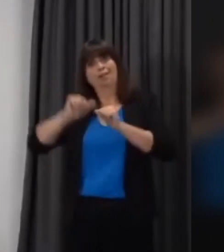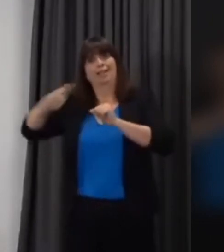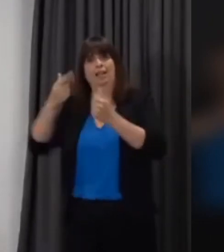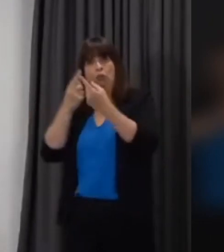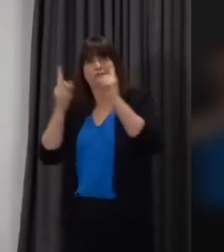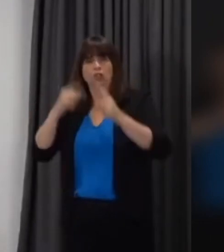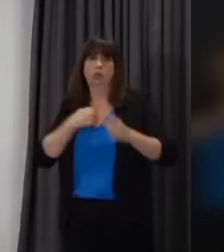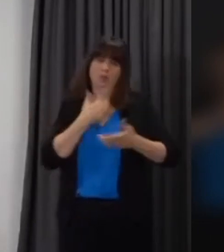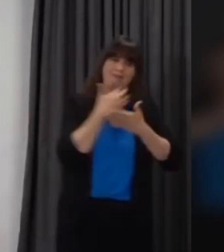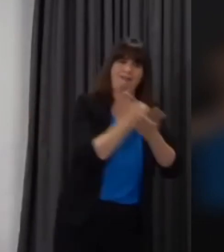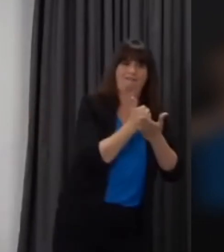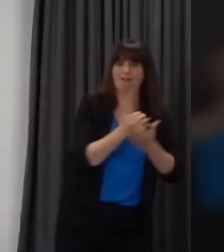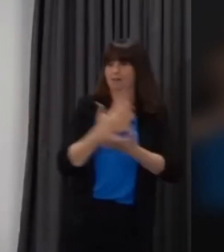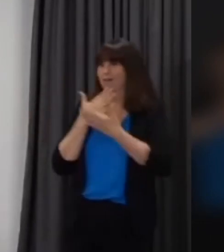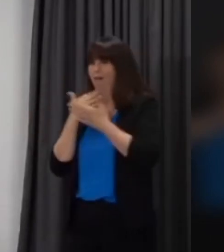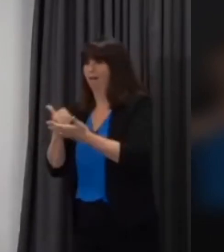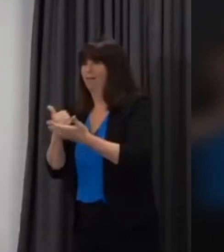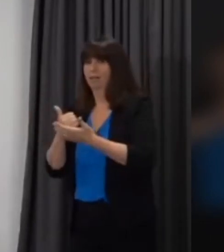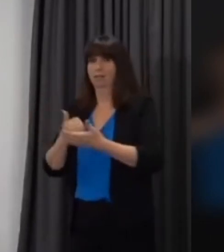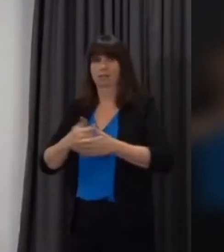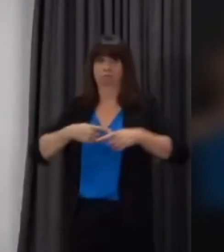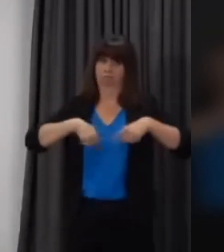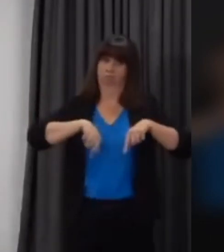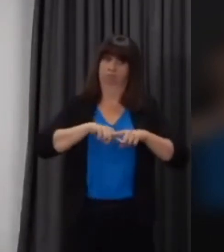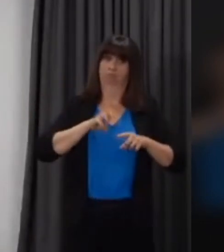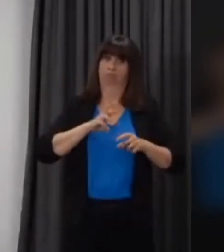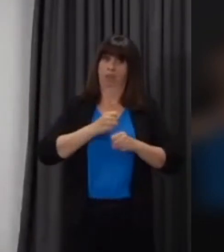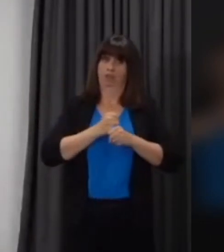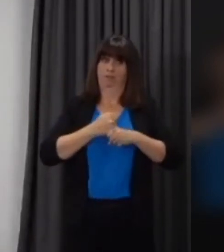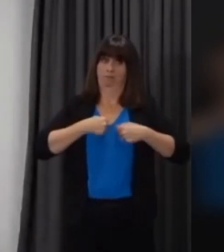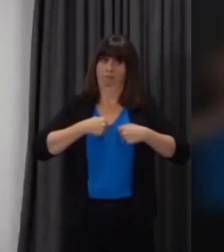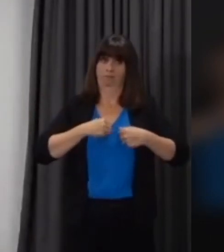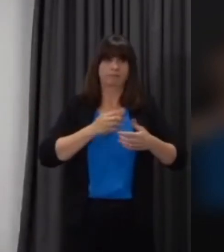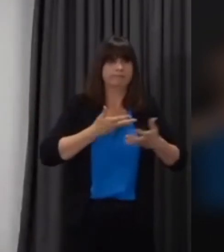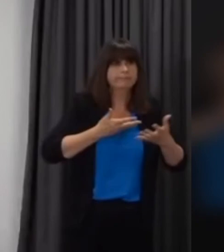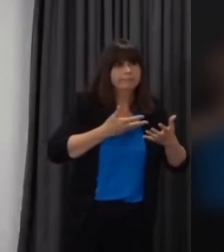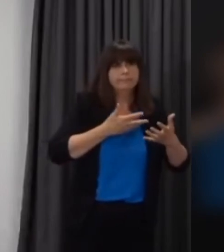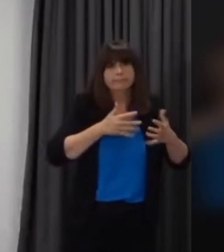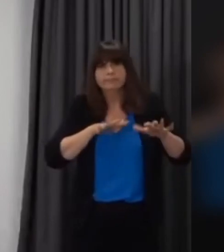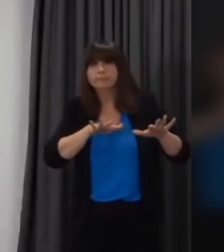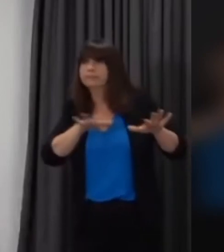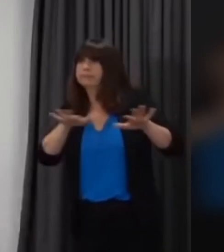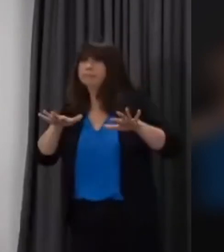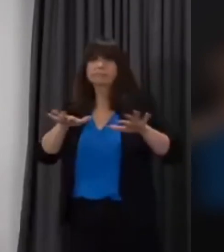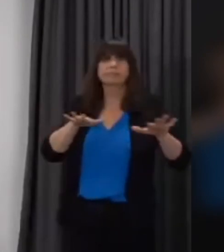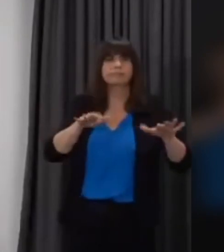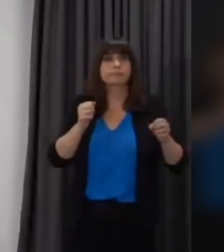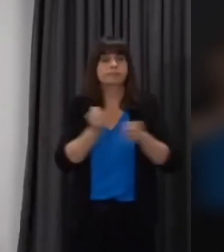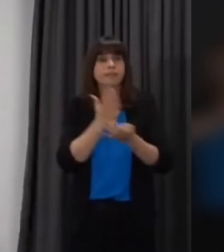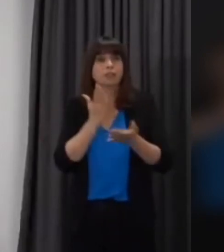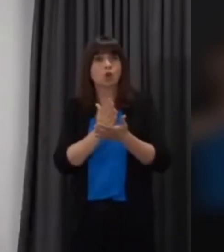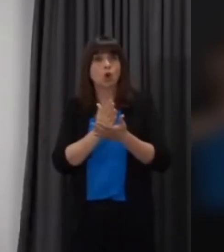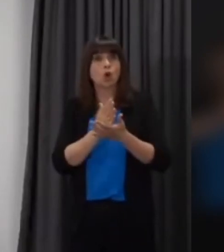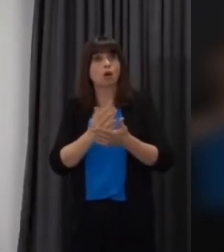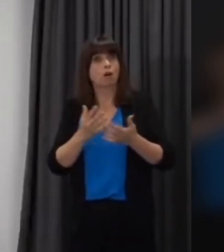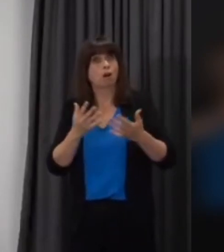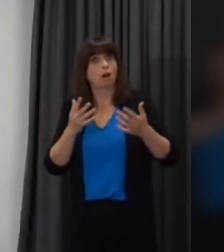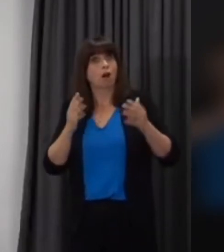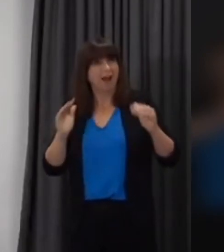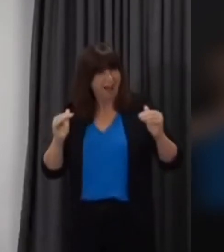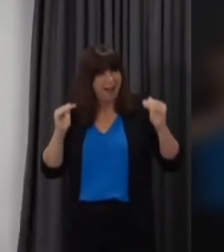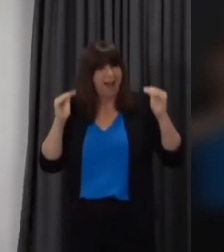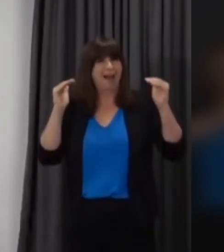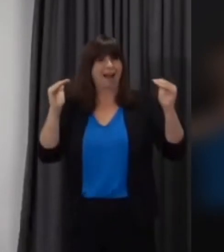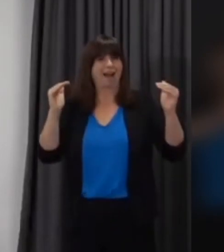we're working across those sectors to try and ensure that what is available is high quality and